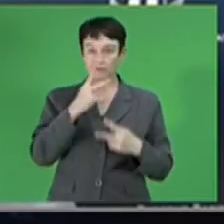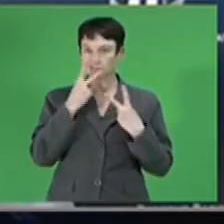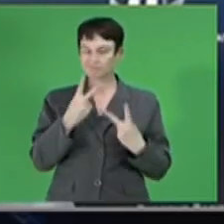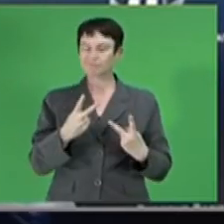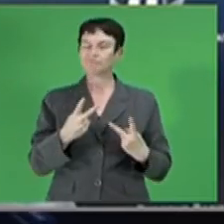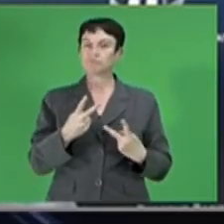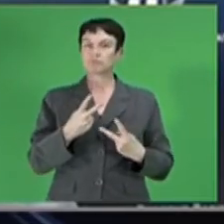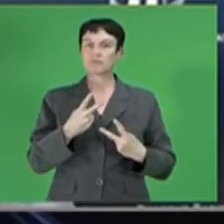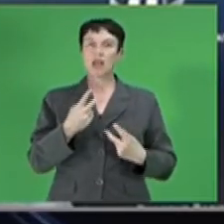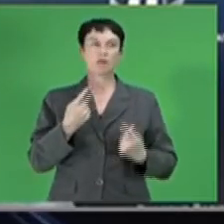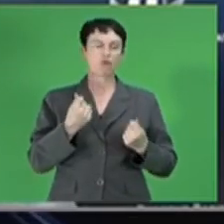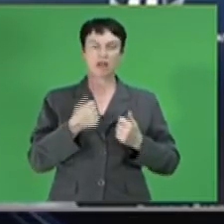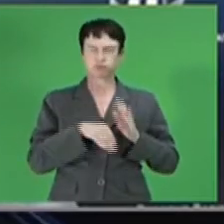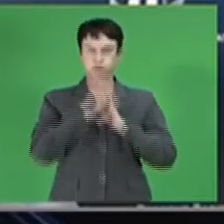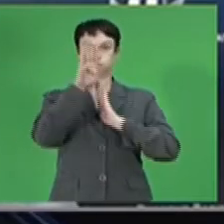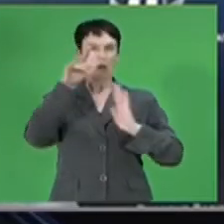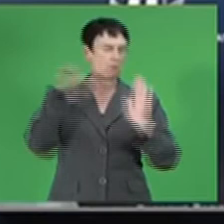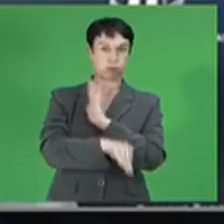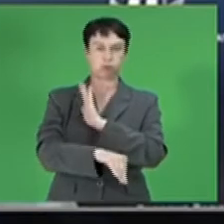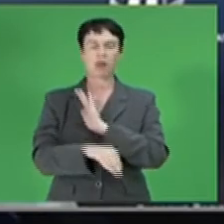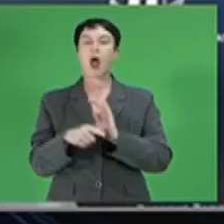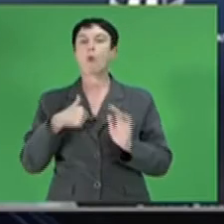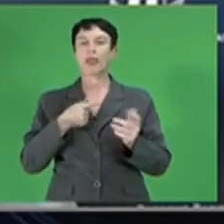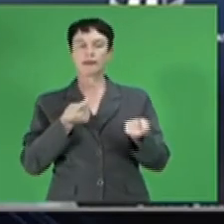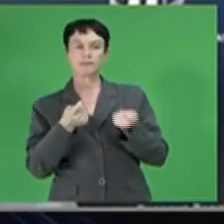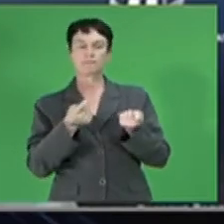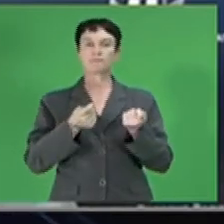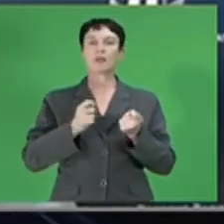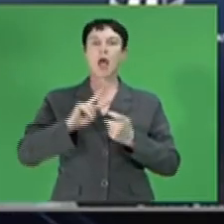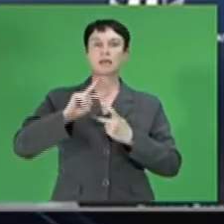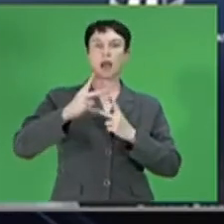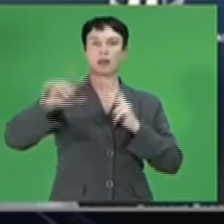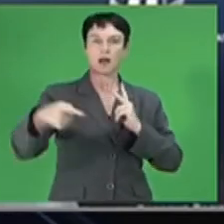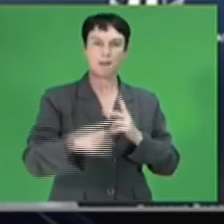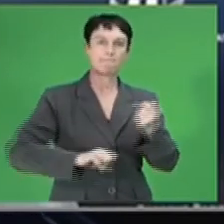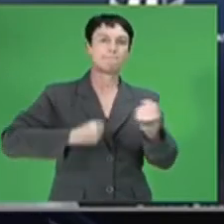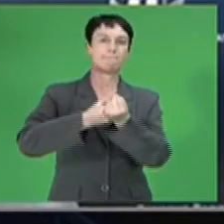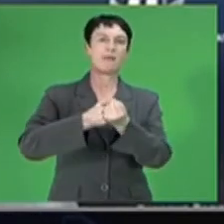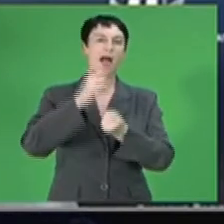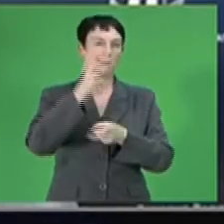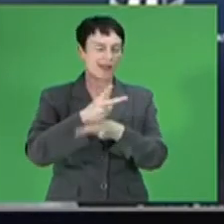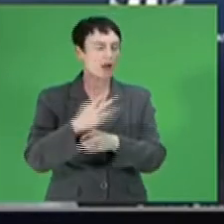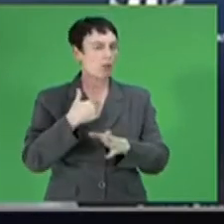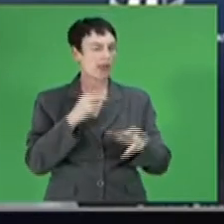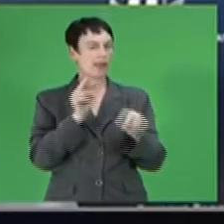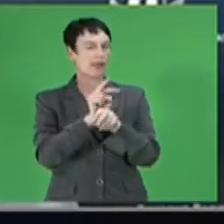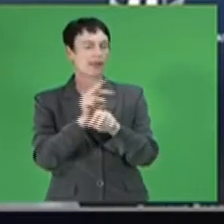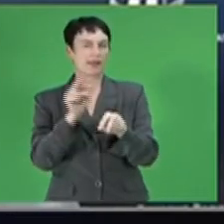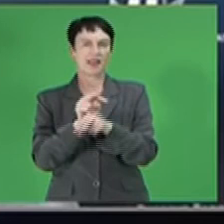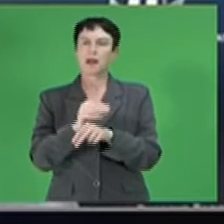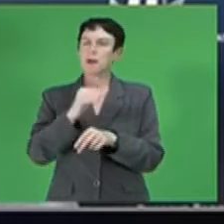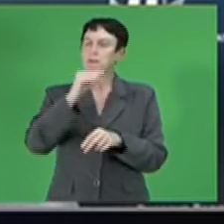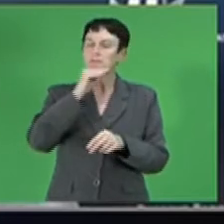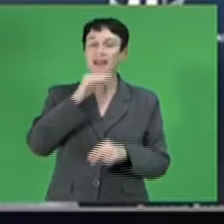round effects. As usual, the report rate projection from the QPM remains a broad policy guide